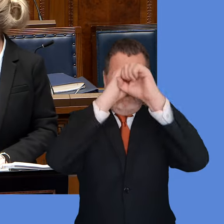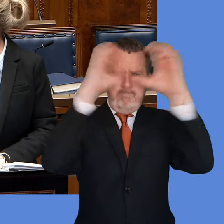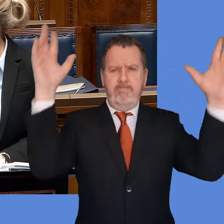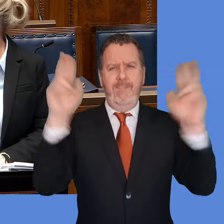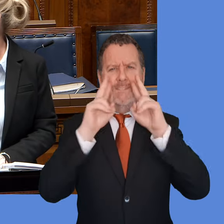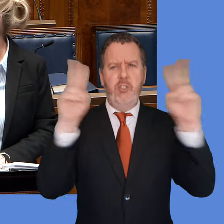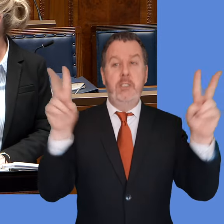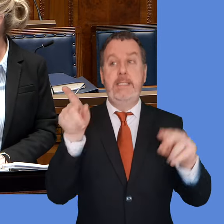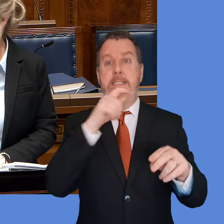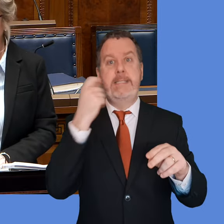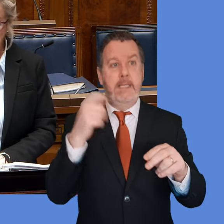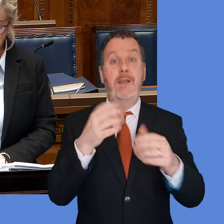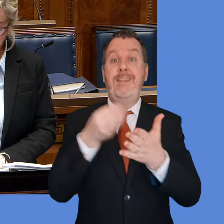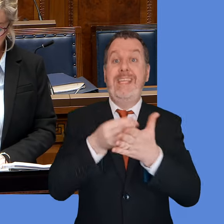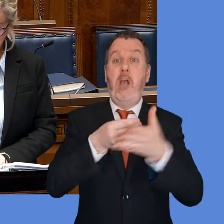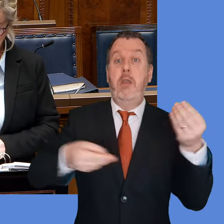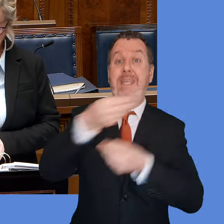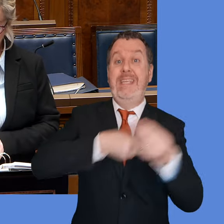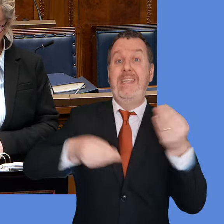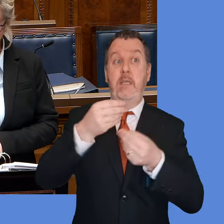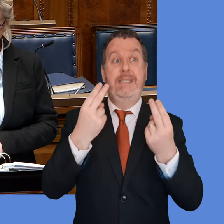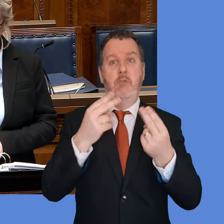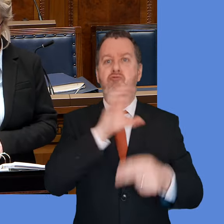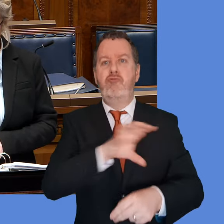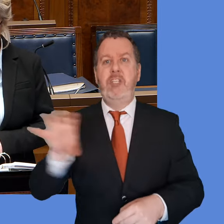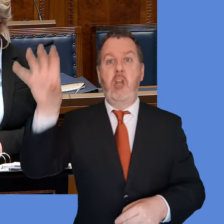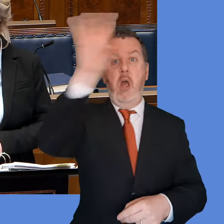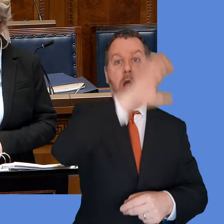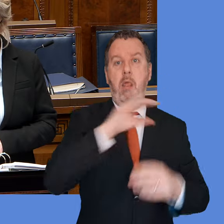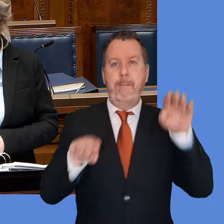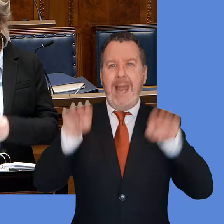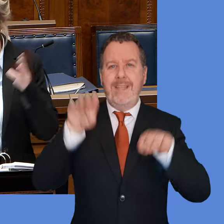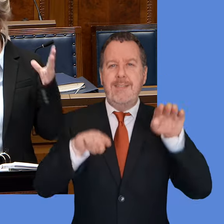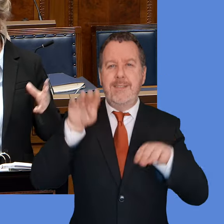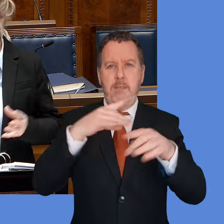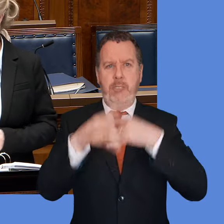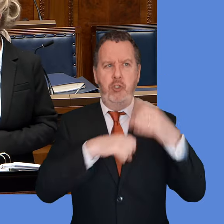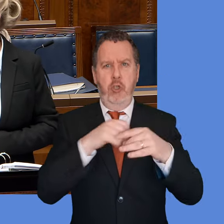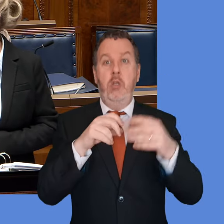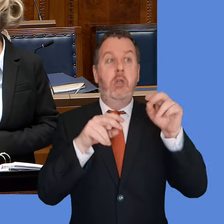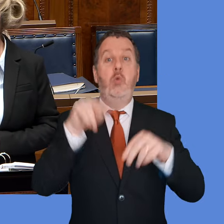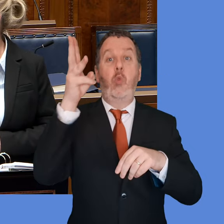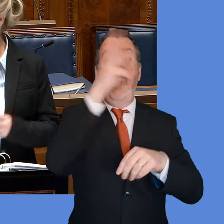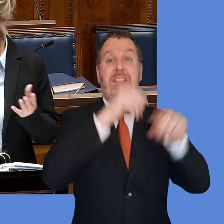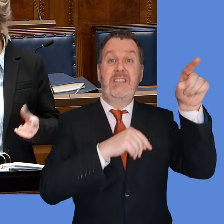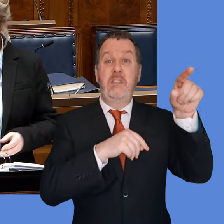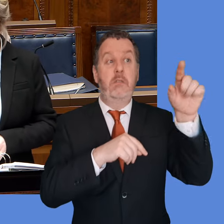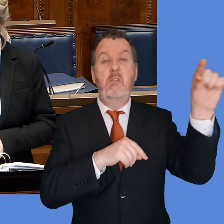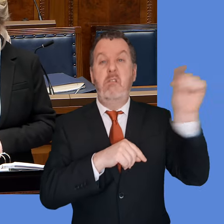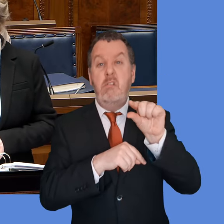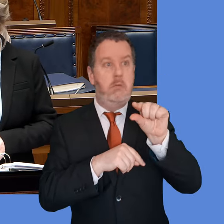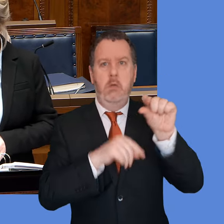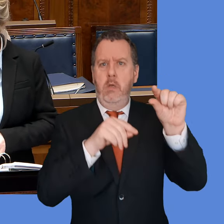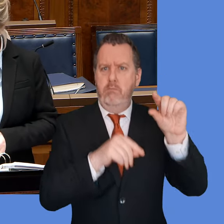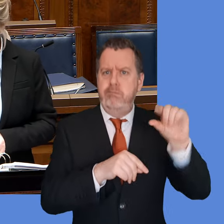economy and I think that's very, very important when it comes to rebalancing and ensuring that the North West is part of that plan in terms of expansion, better